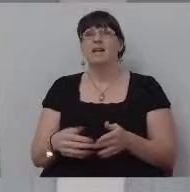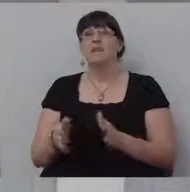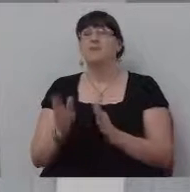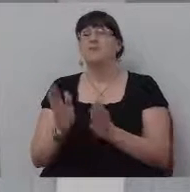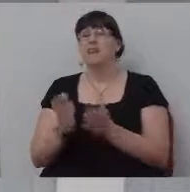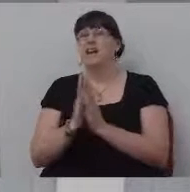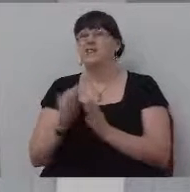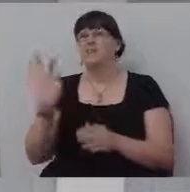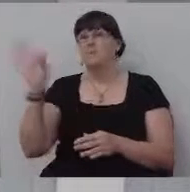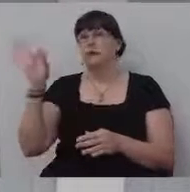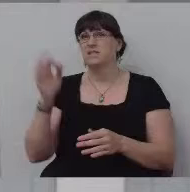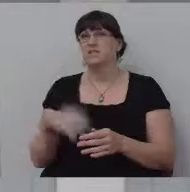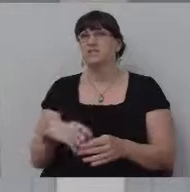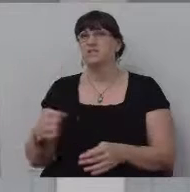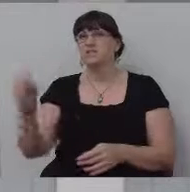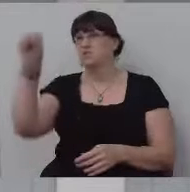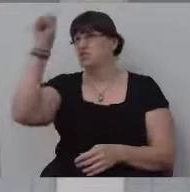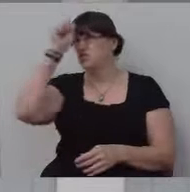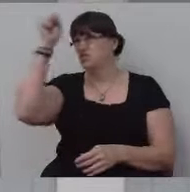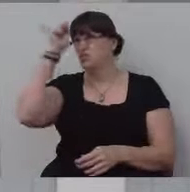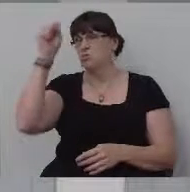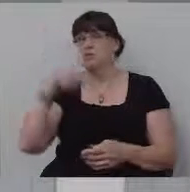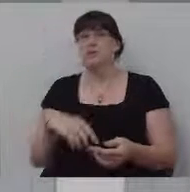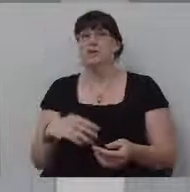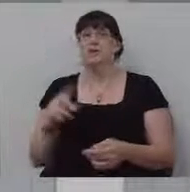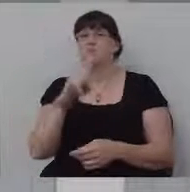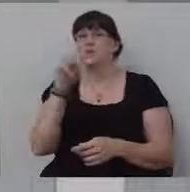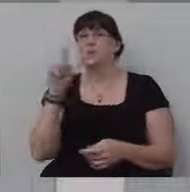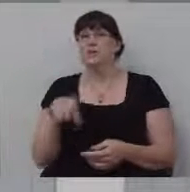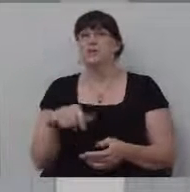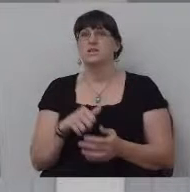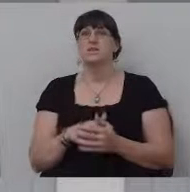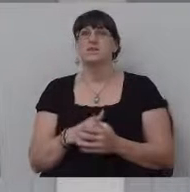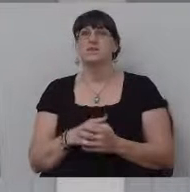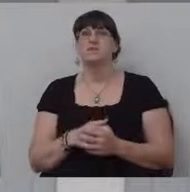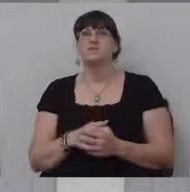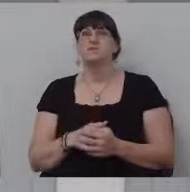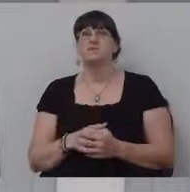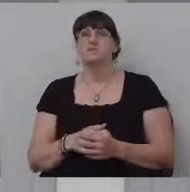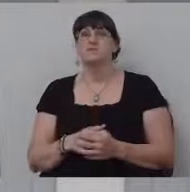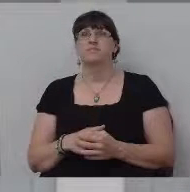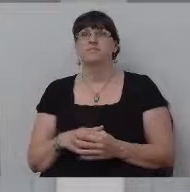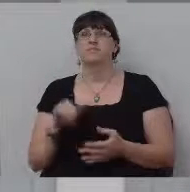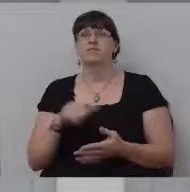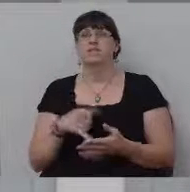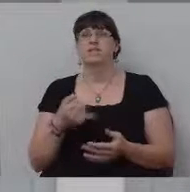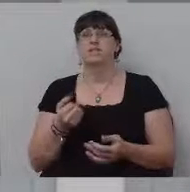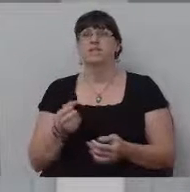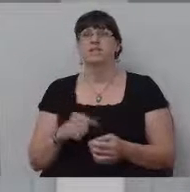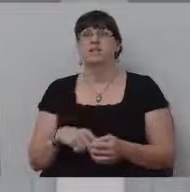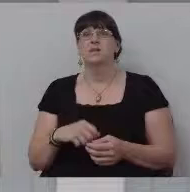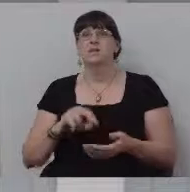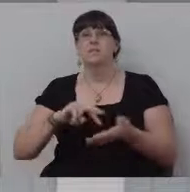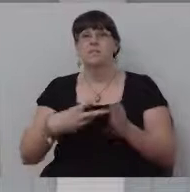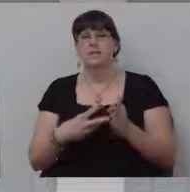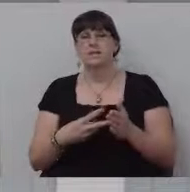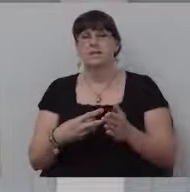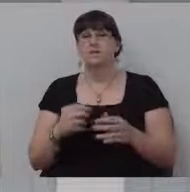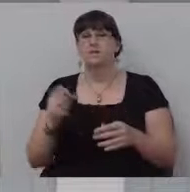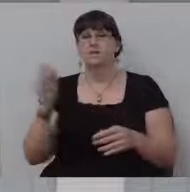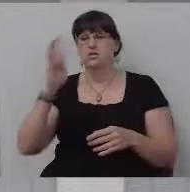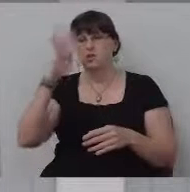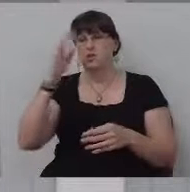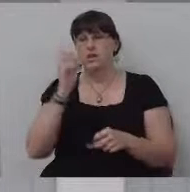I, I'm stupid enough, I'm embarrassed even, I remember one or two of them, and I'm not going to tell them to you, because they're just, I mean, it's, they were just meant to cause